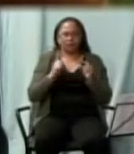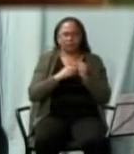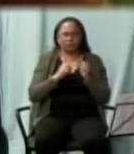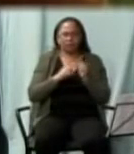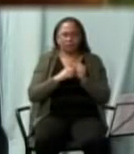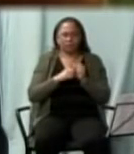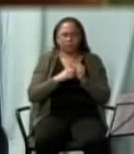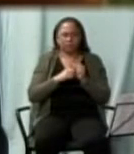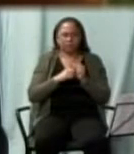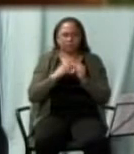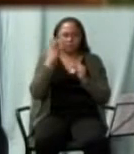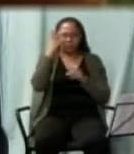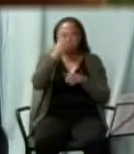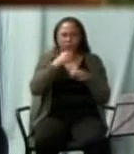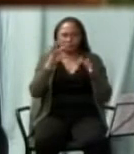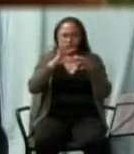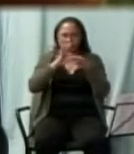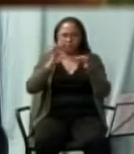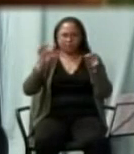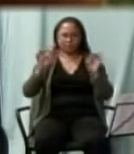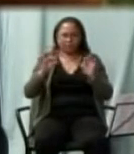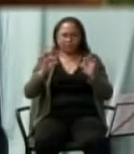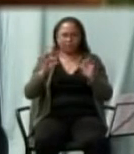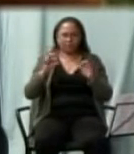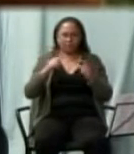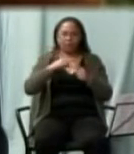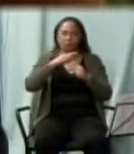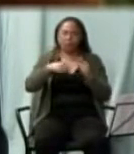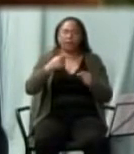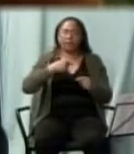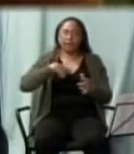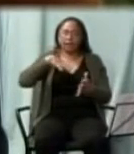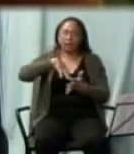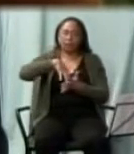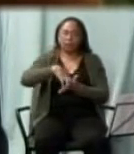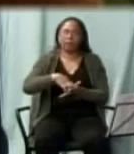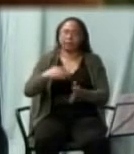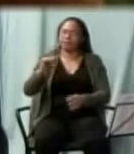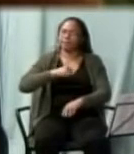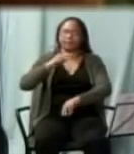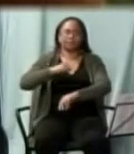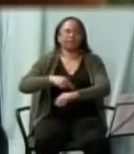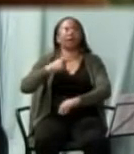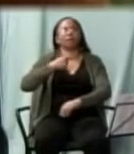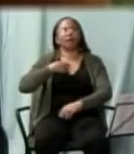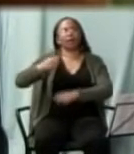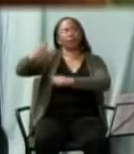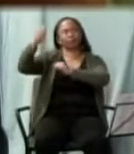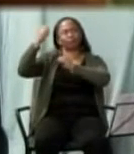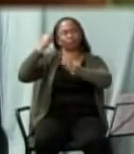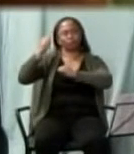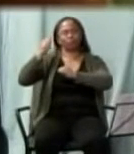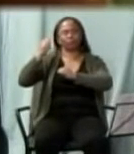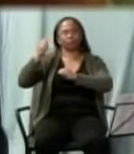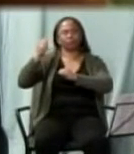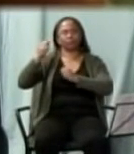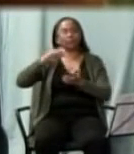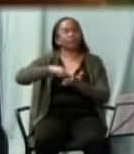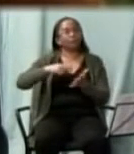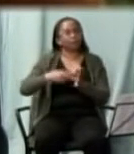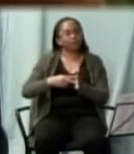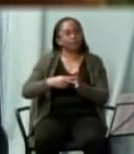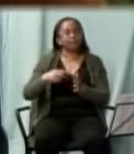I am weak then I am strong I am strong with the